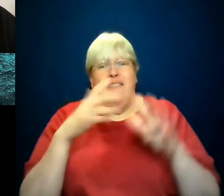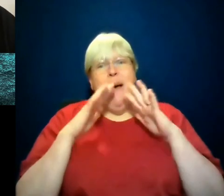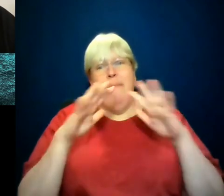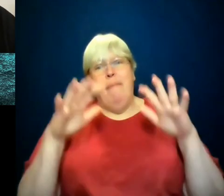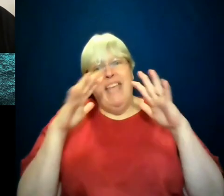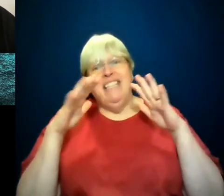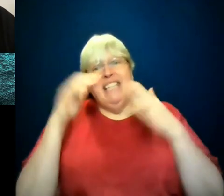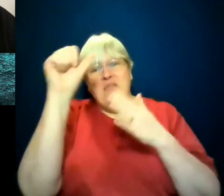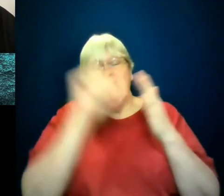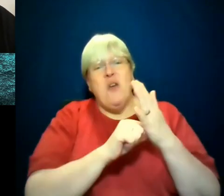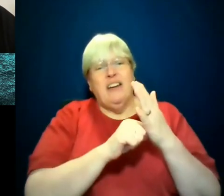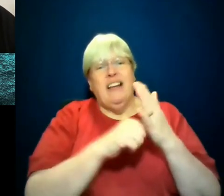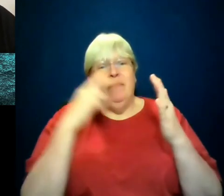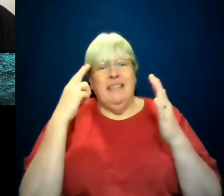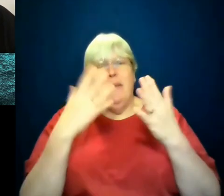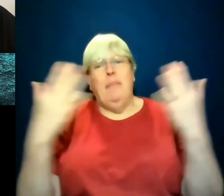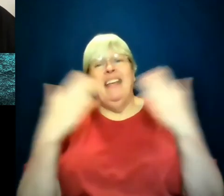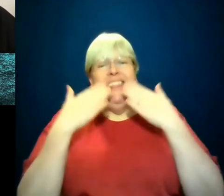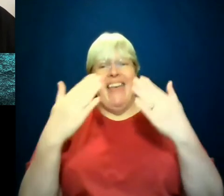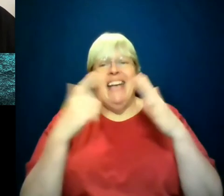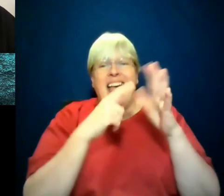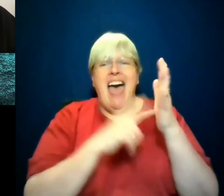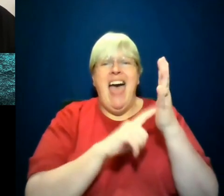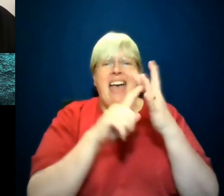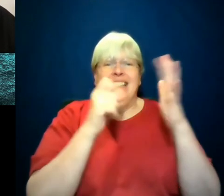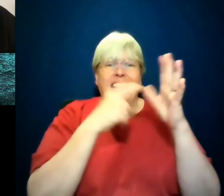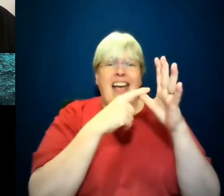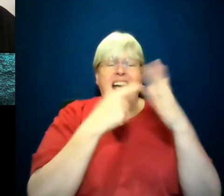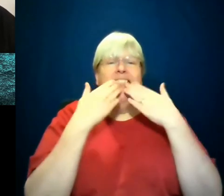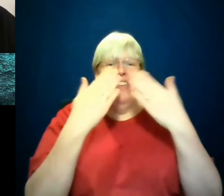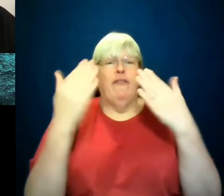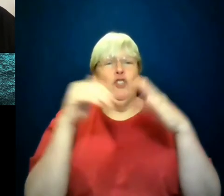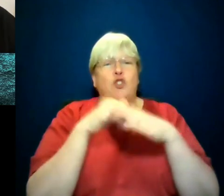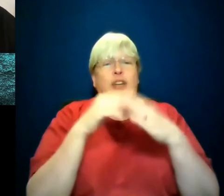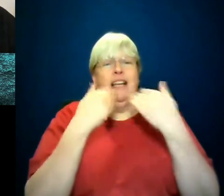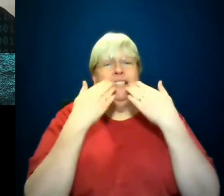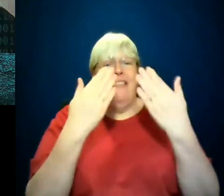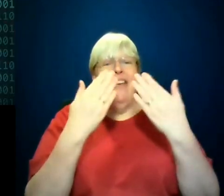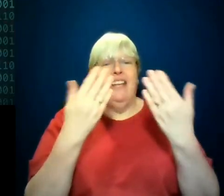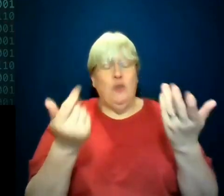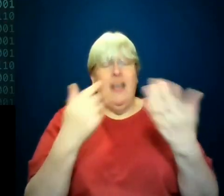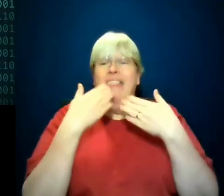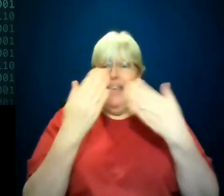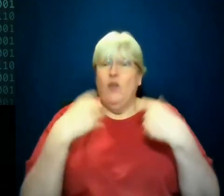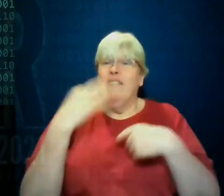thanks, Attica. Huge thanks to you for joining us. Thank you guys for having me. really appreciate it. Thank